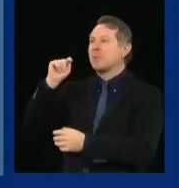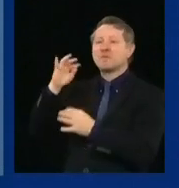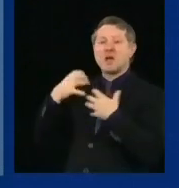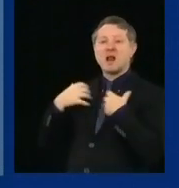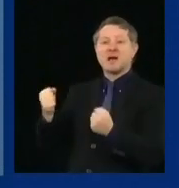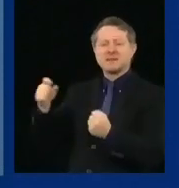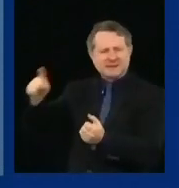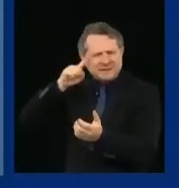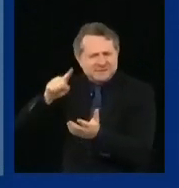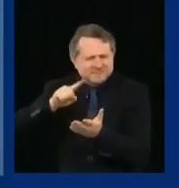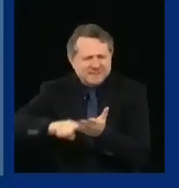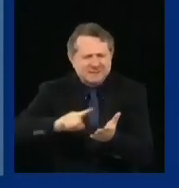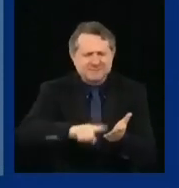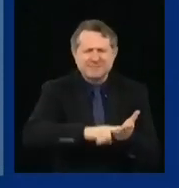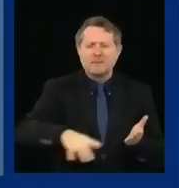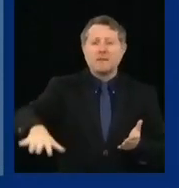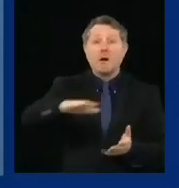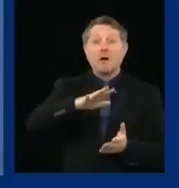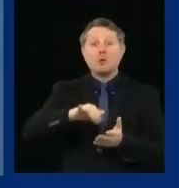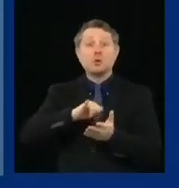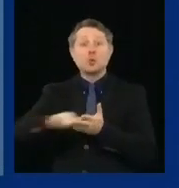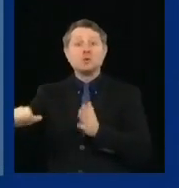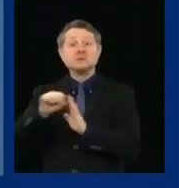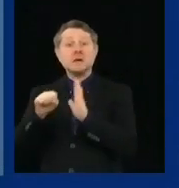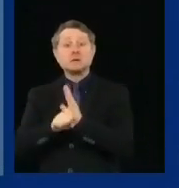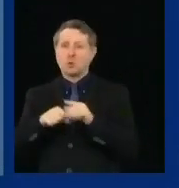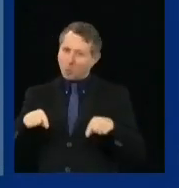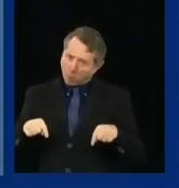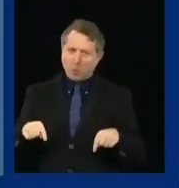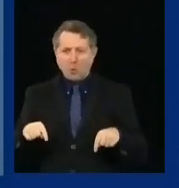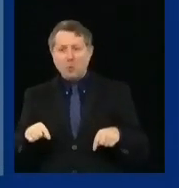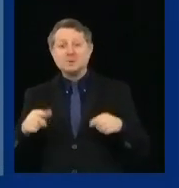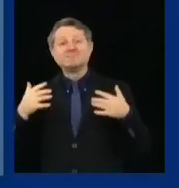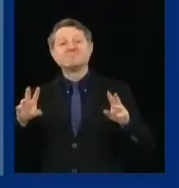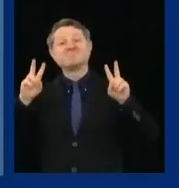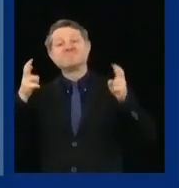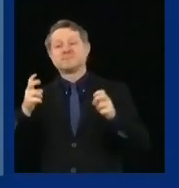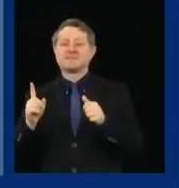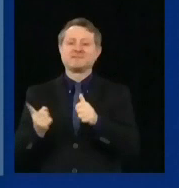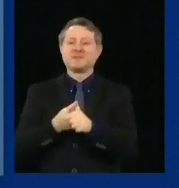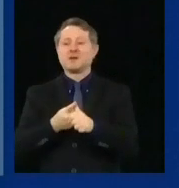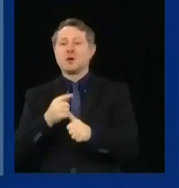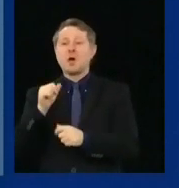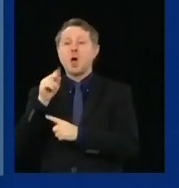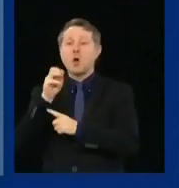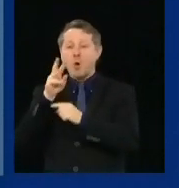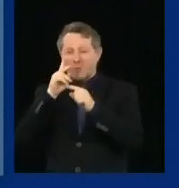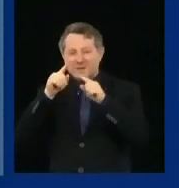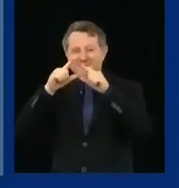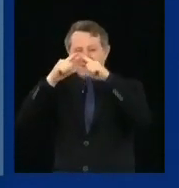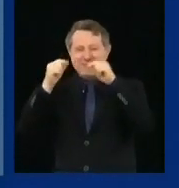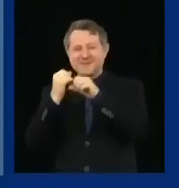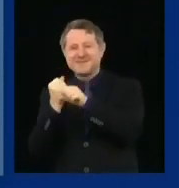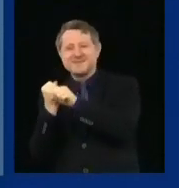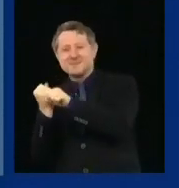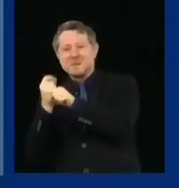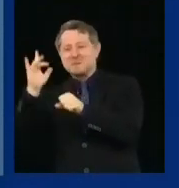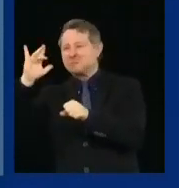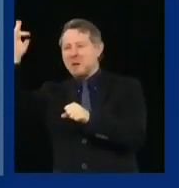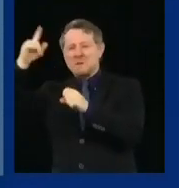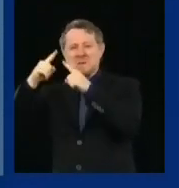York is in many ways the tip of the arrow here, looking at 102 cases